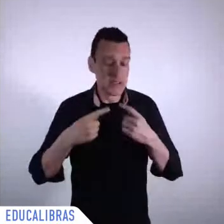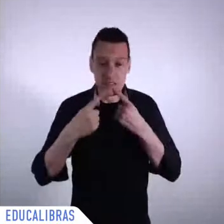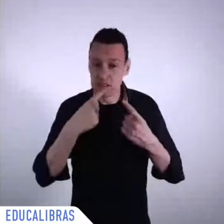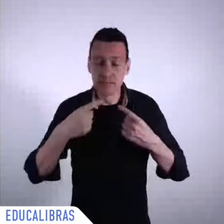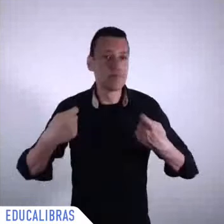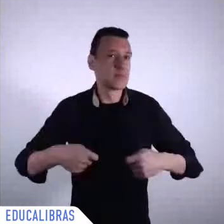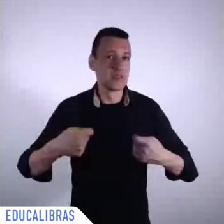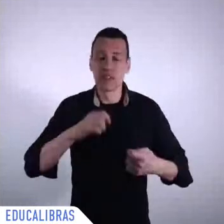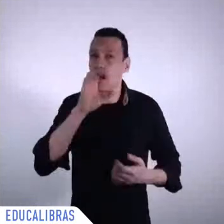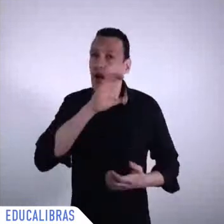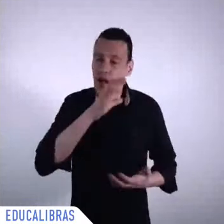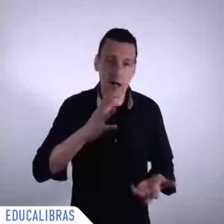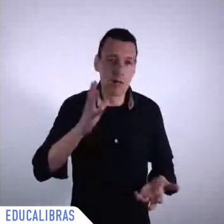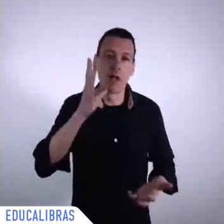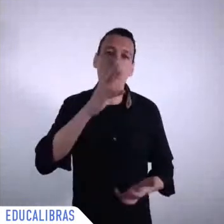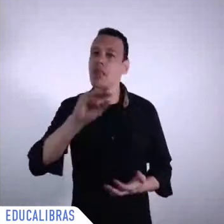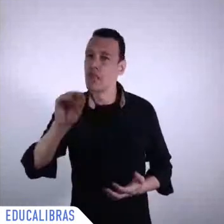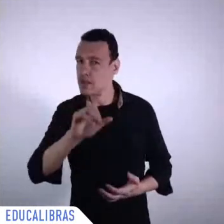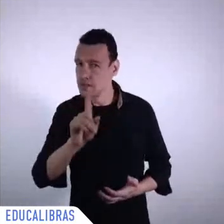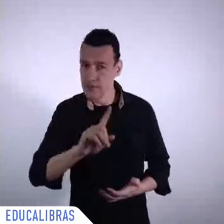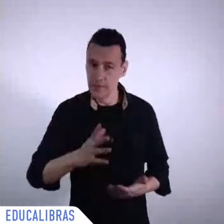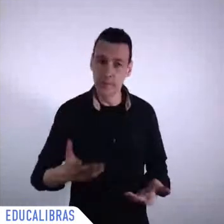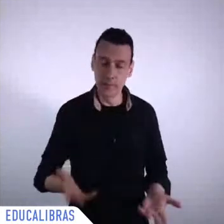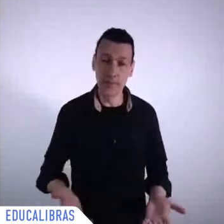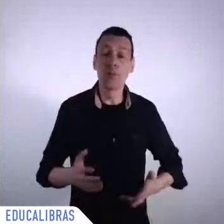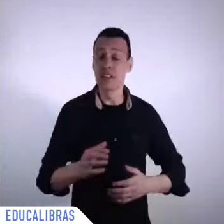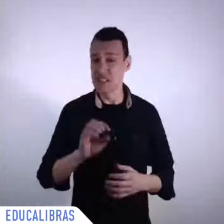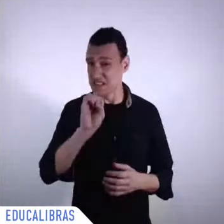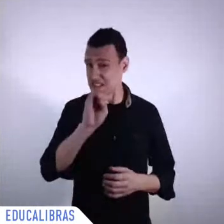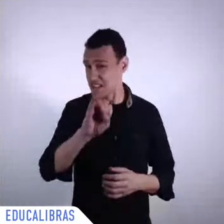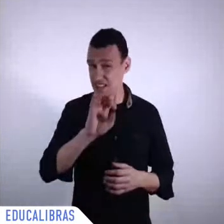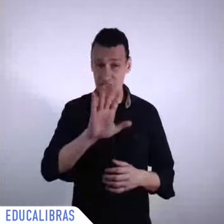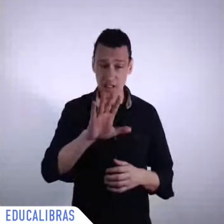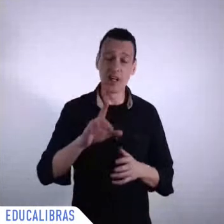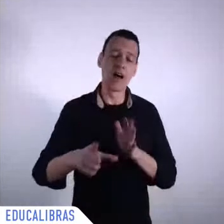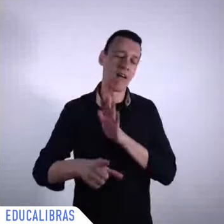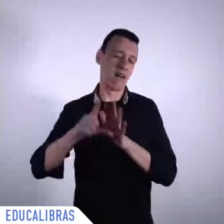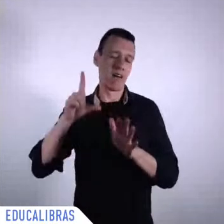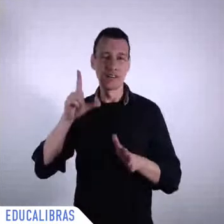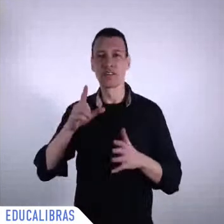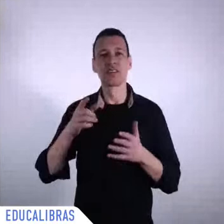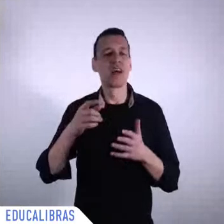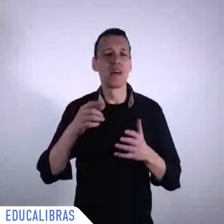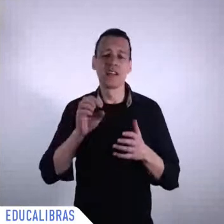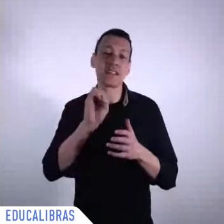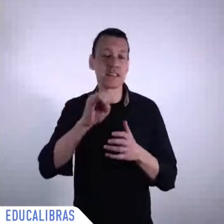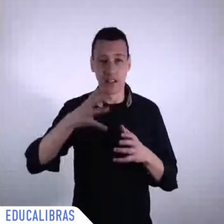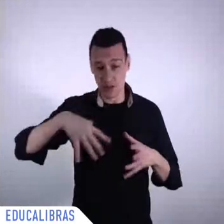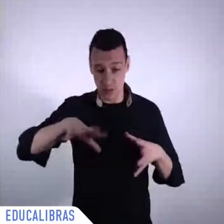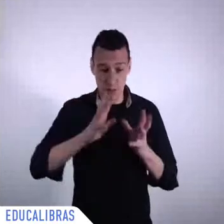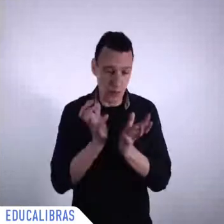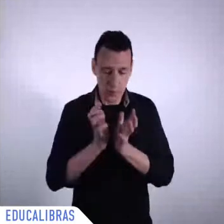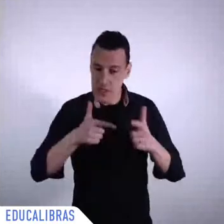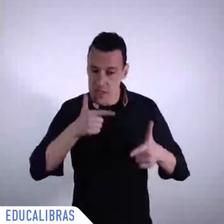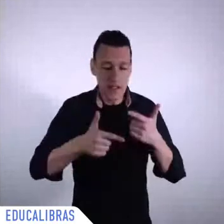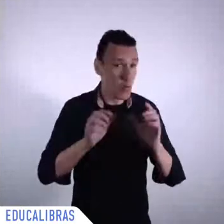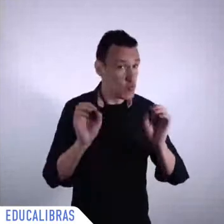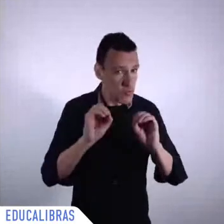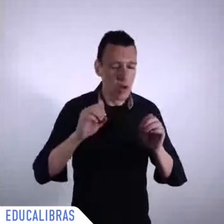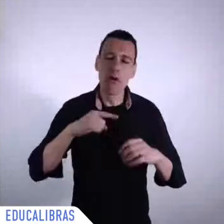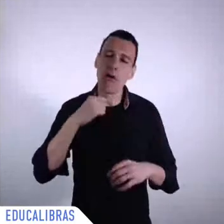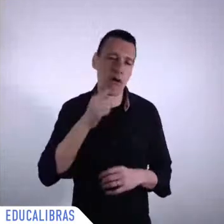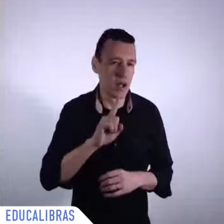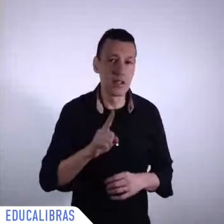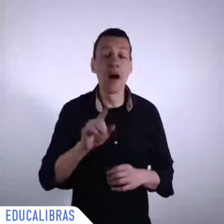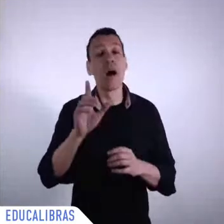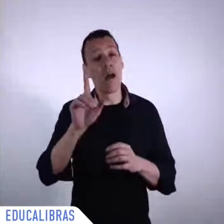from this and nothing we are building today would be possible without the relentless work of volunteers